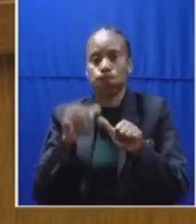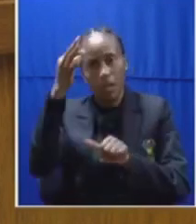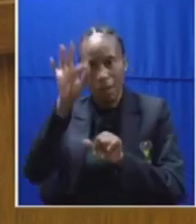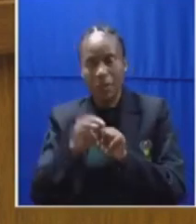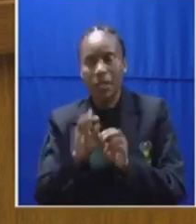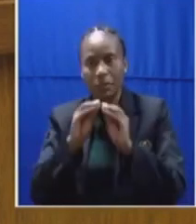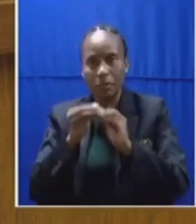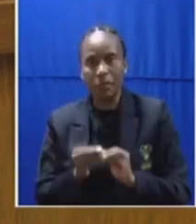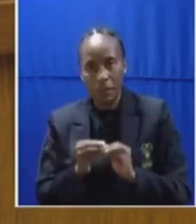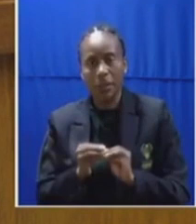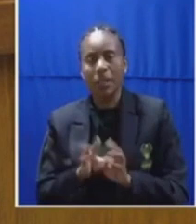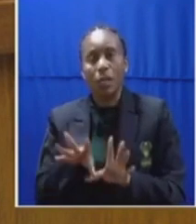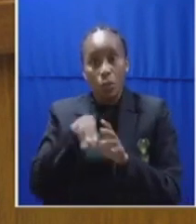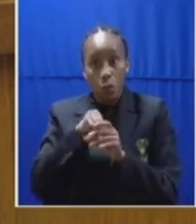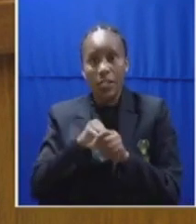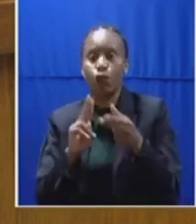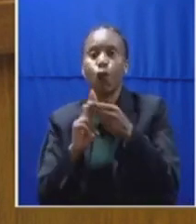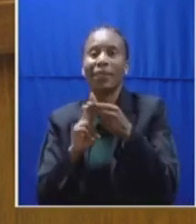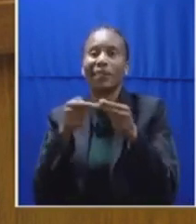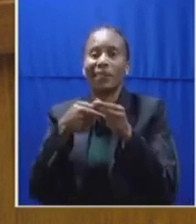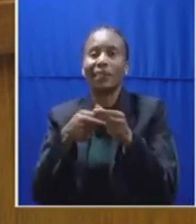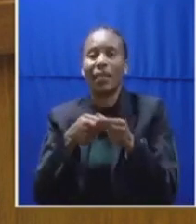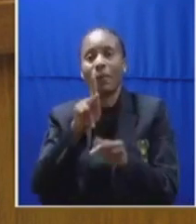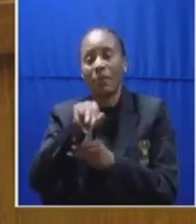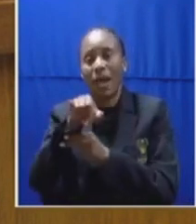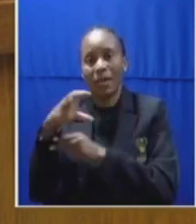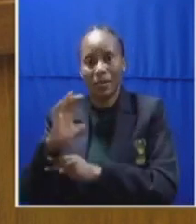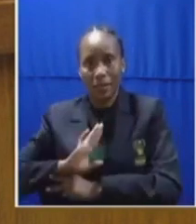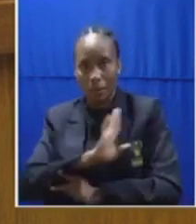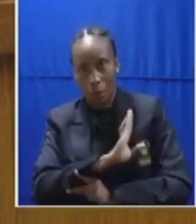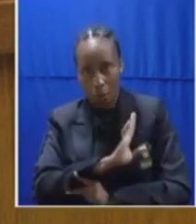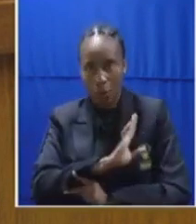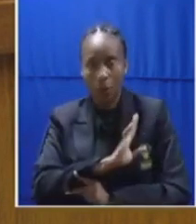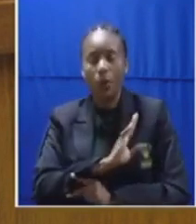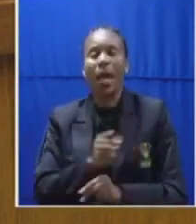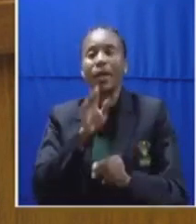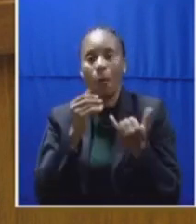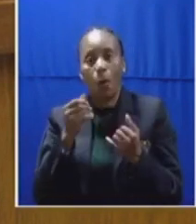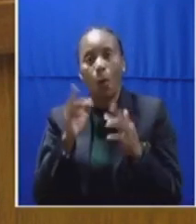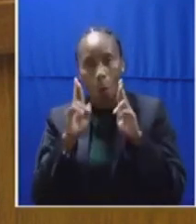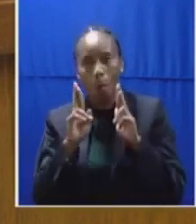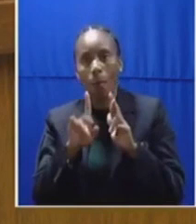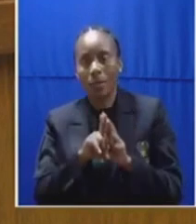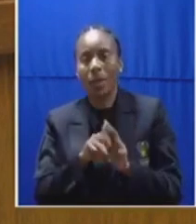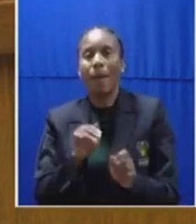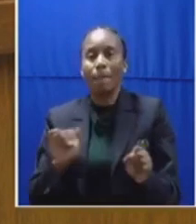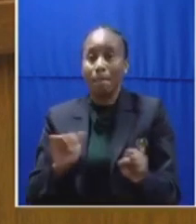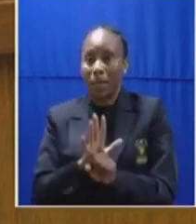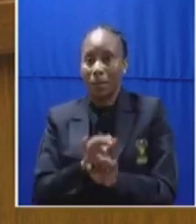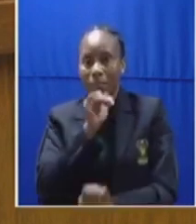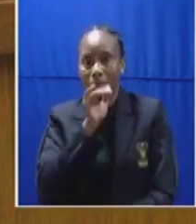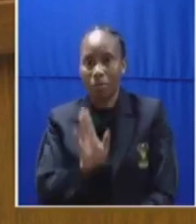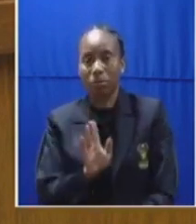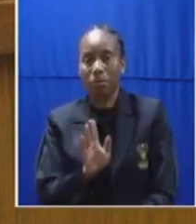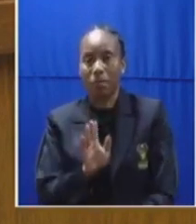union members into the PIC board and hope that it will lead to a meaningful workers representation. We also welcome the requirement